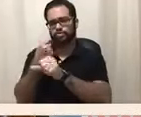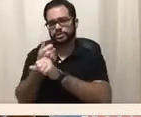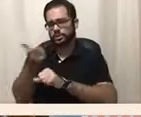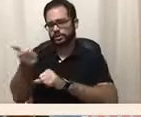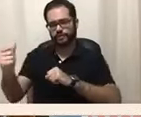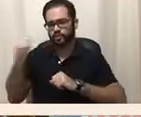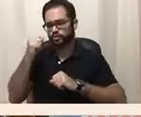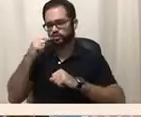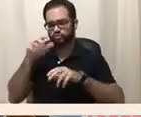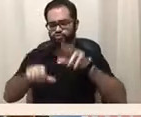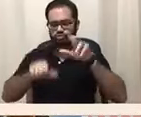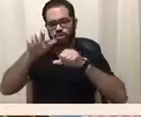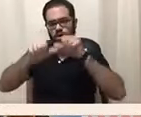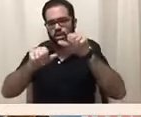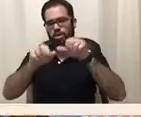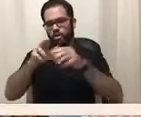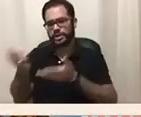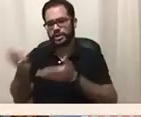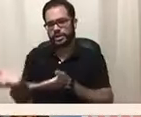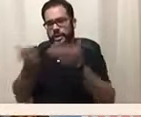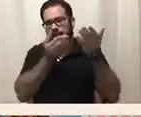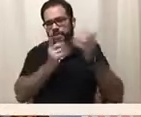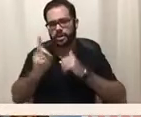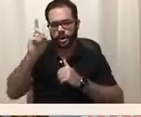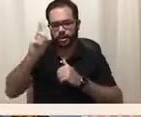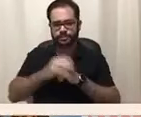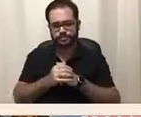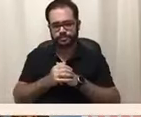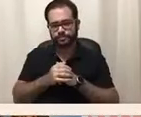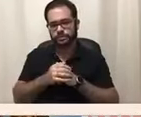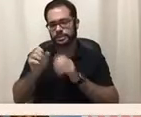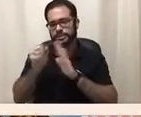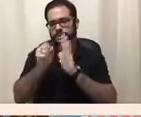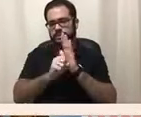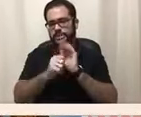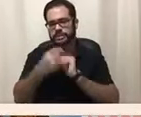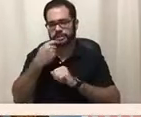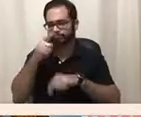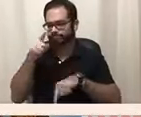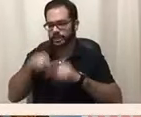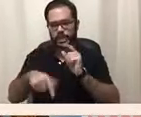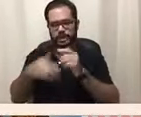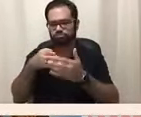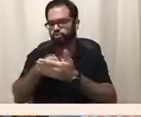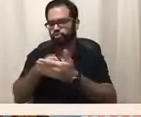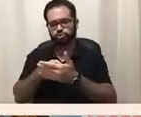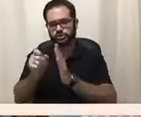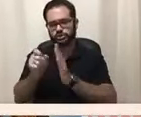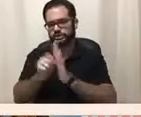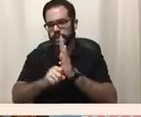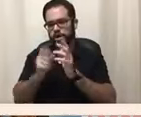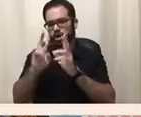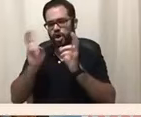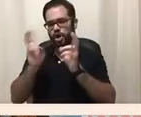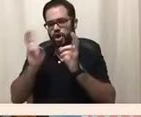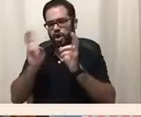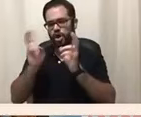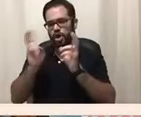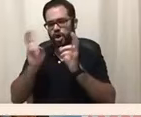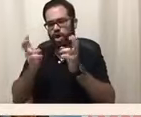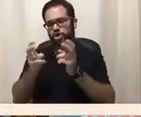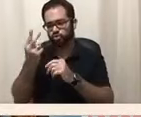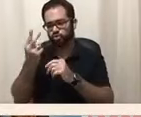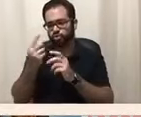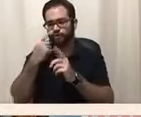be sued under Title II of the ADA. The Supreme Court decides in favor of people with disabilities.